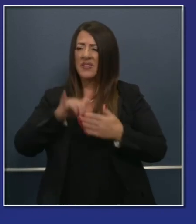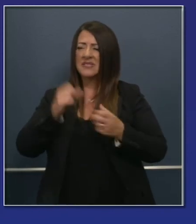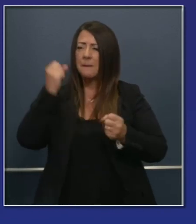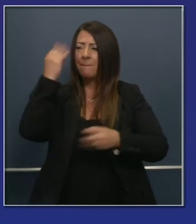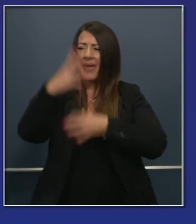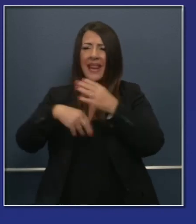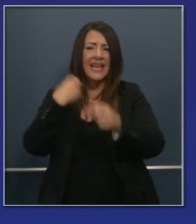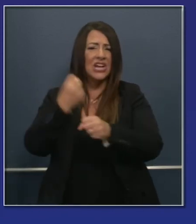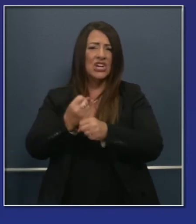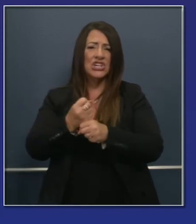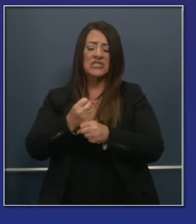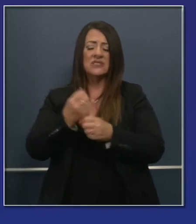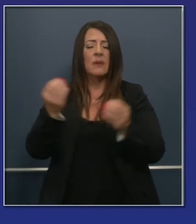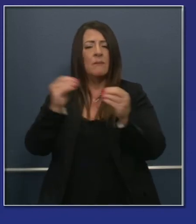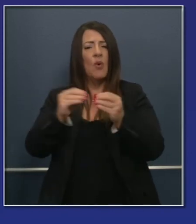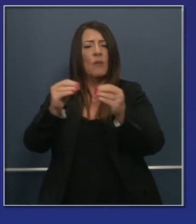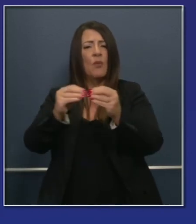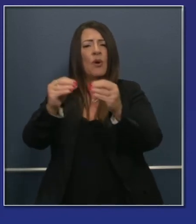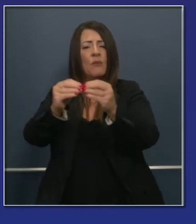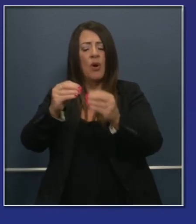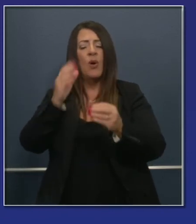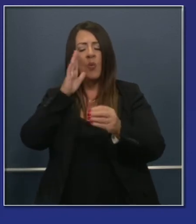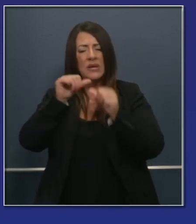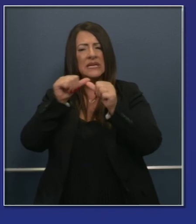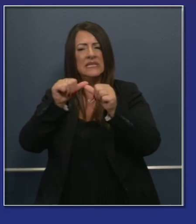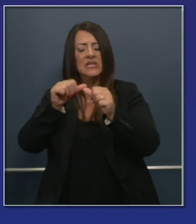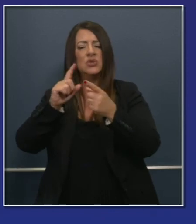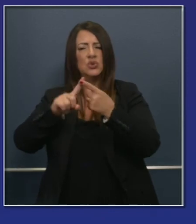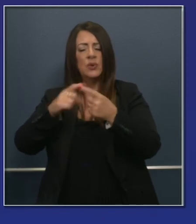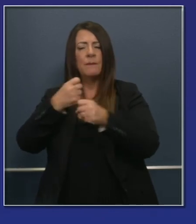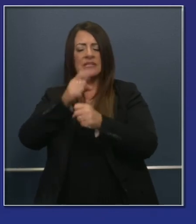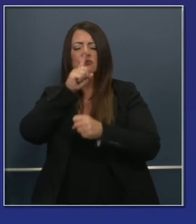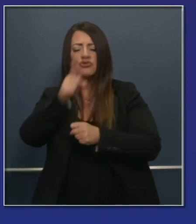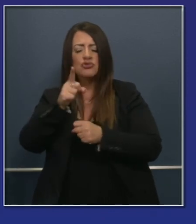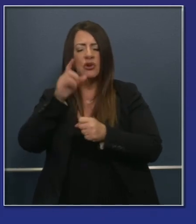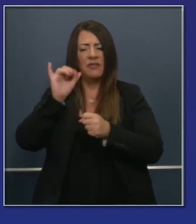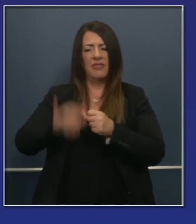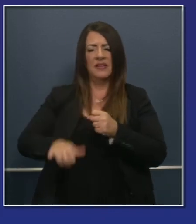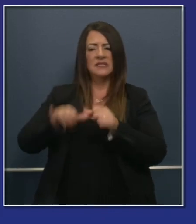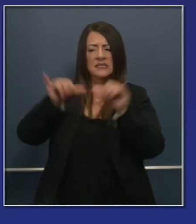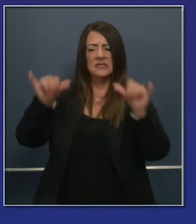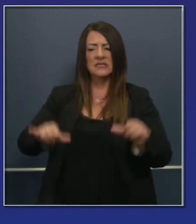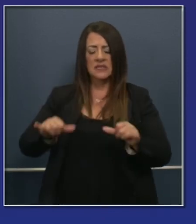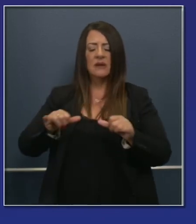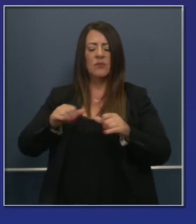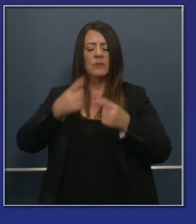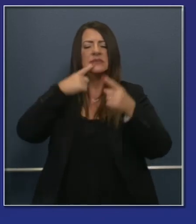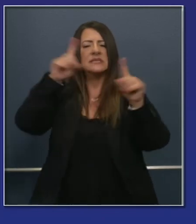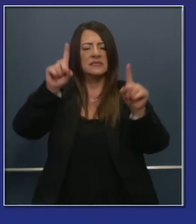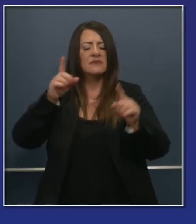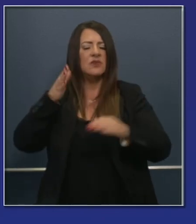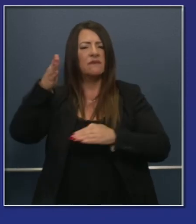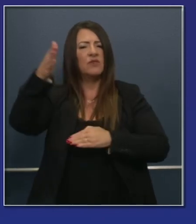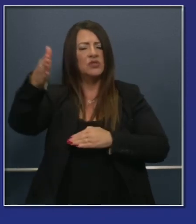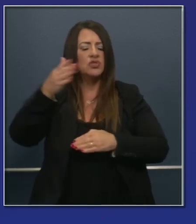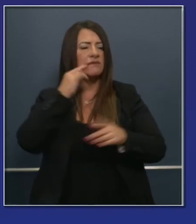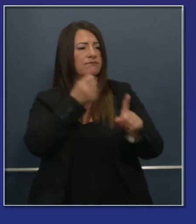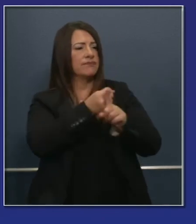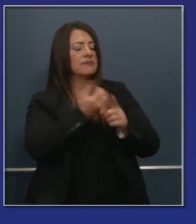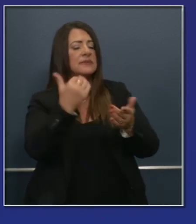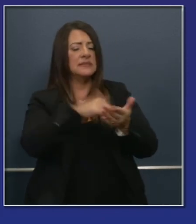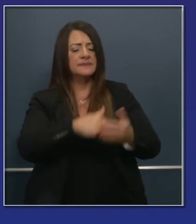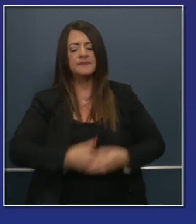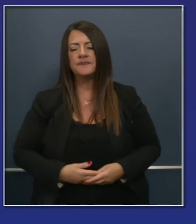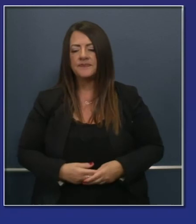in just a few months. And in that spirit and in that light, I want to just pick up a little bit on